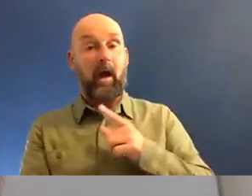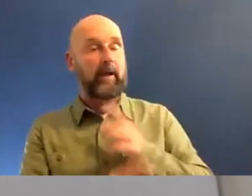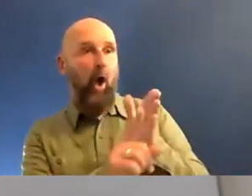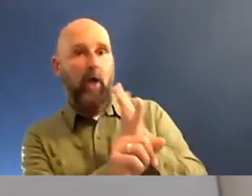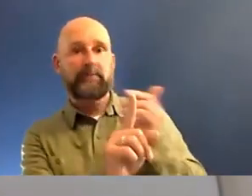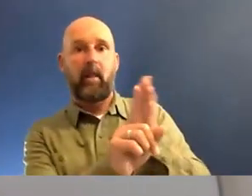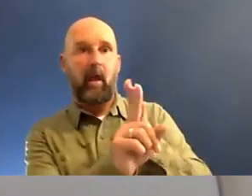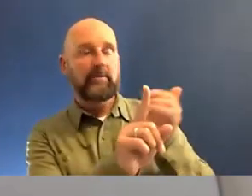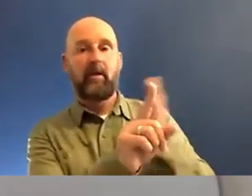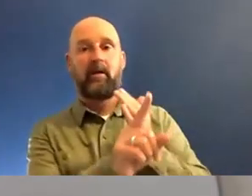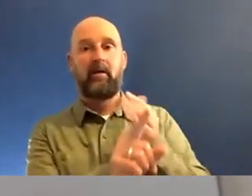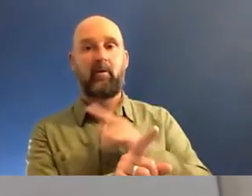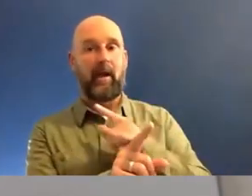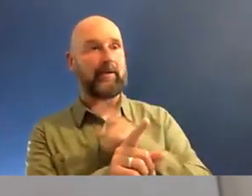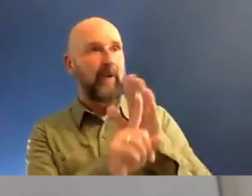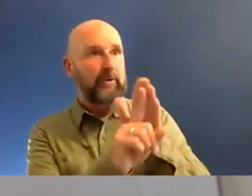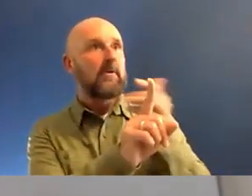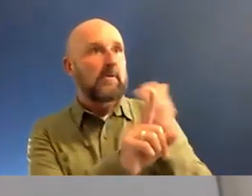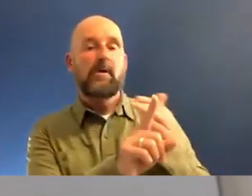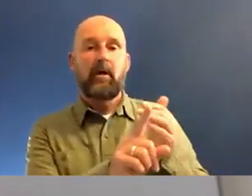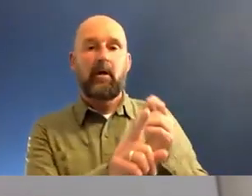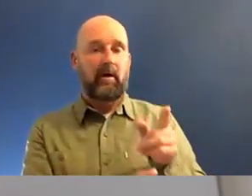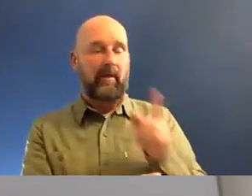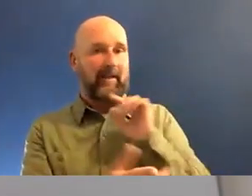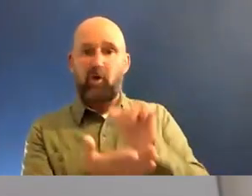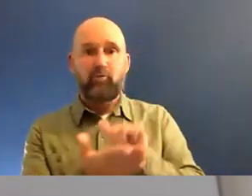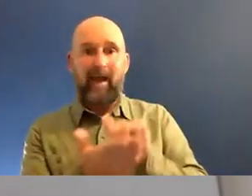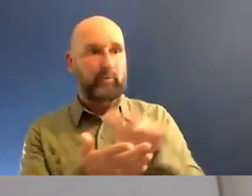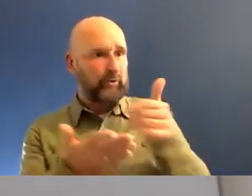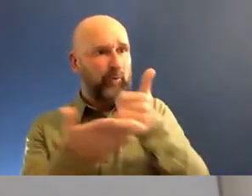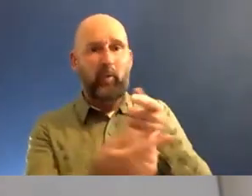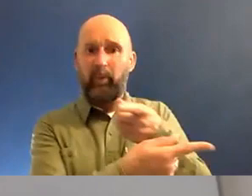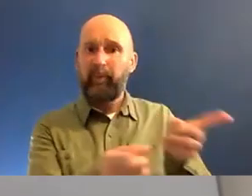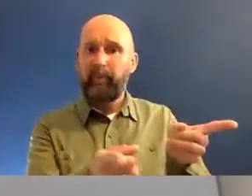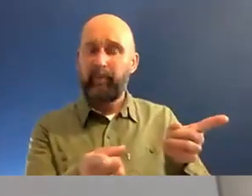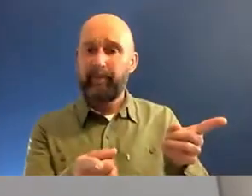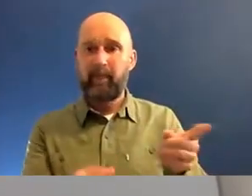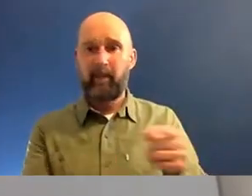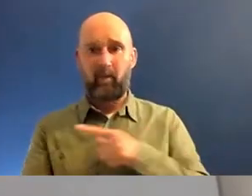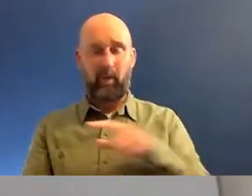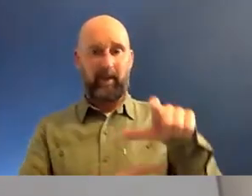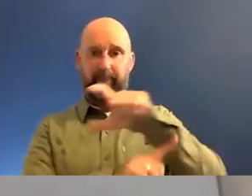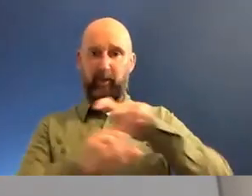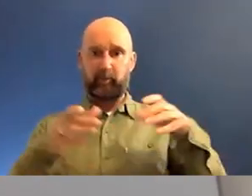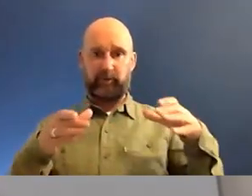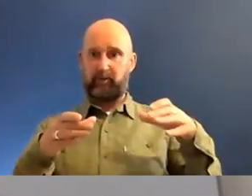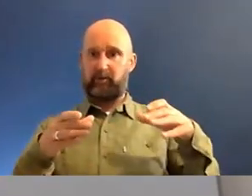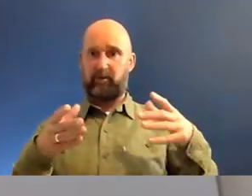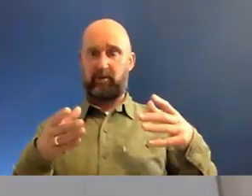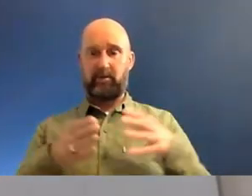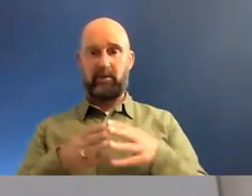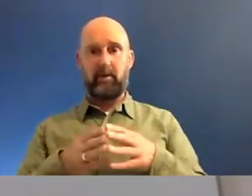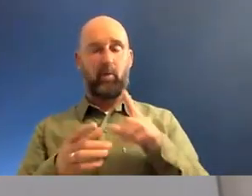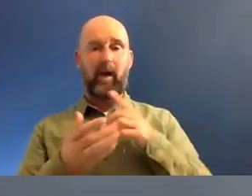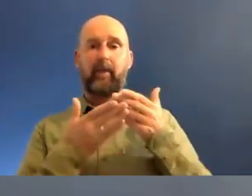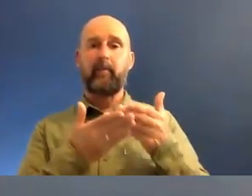late in their lives. And I'm like, this is not right. There's just, even as a community, like there, it's not like the